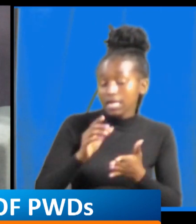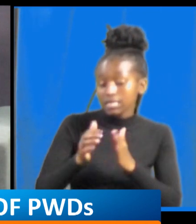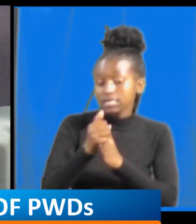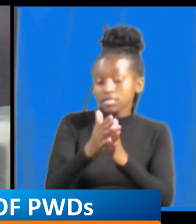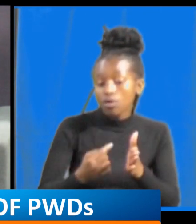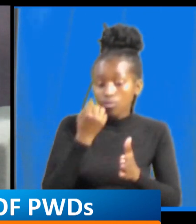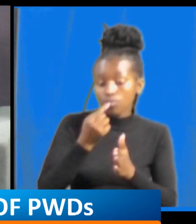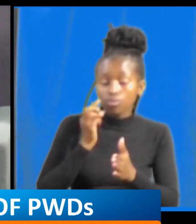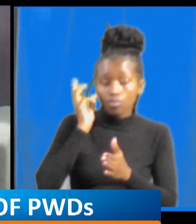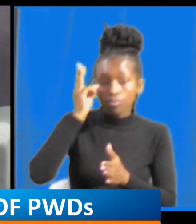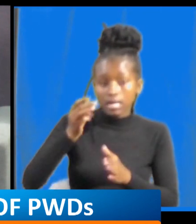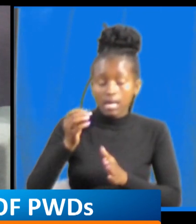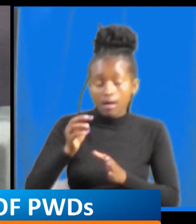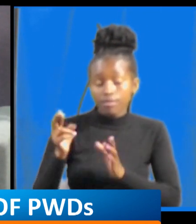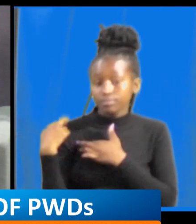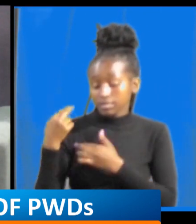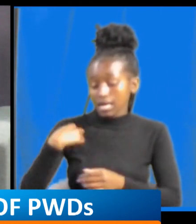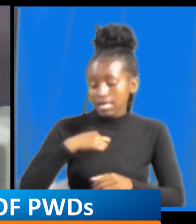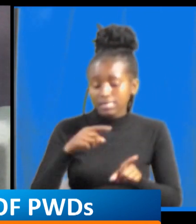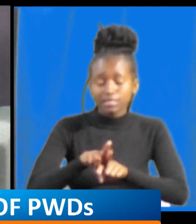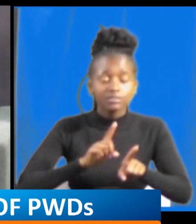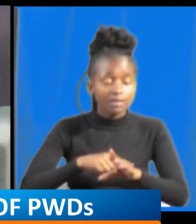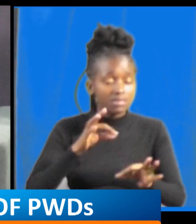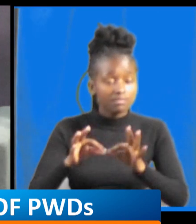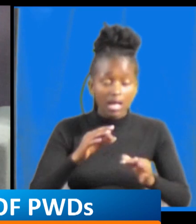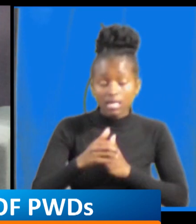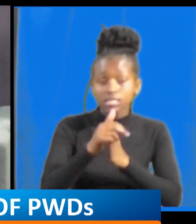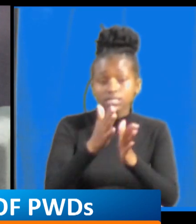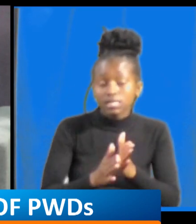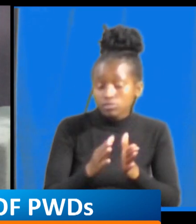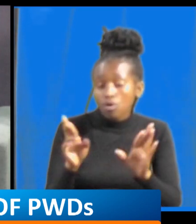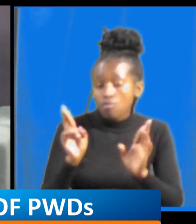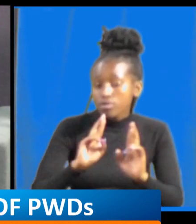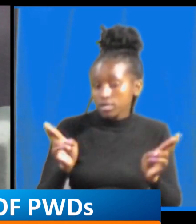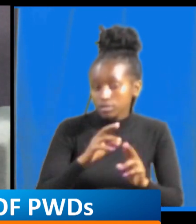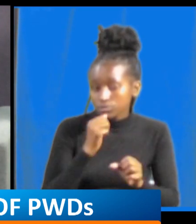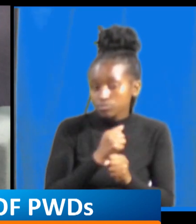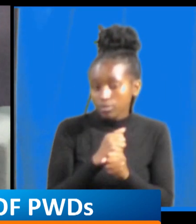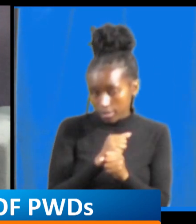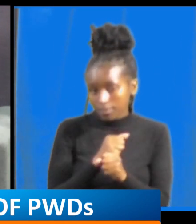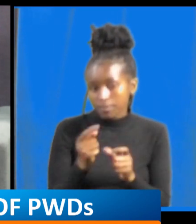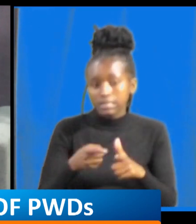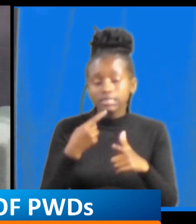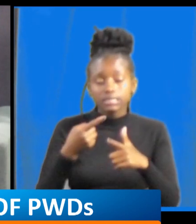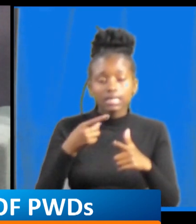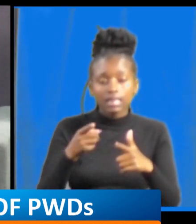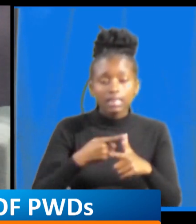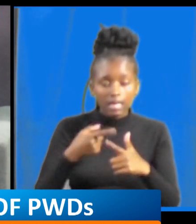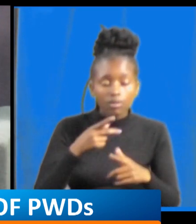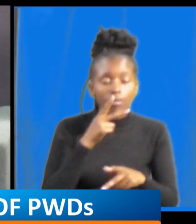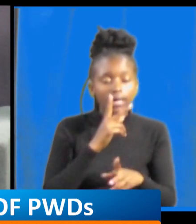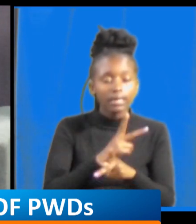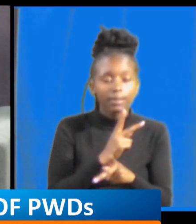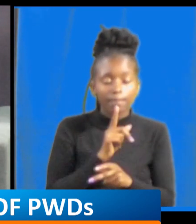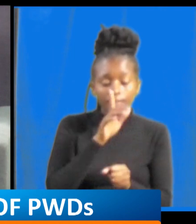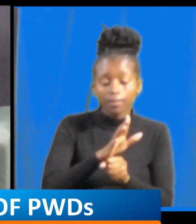leaders really performing their their functions that they say that they will perform so we we are part